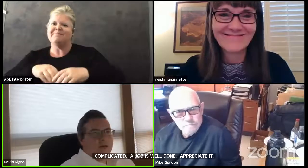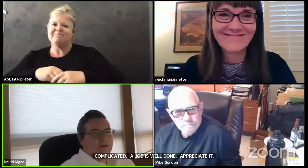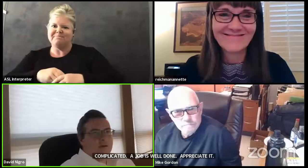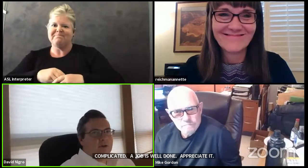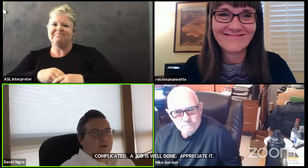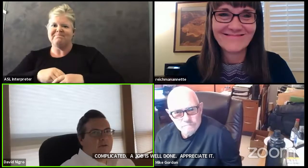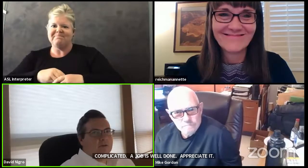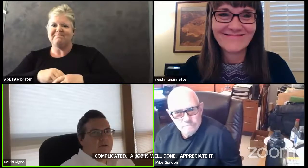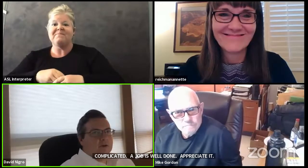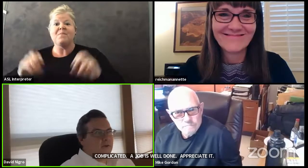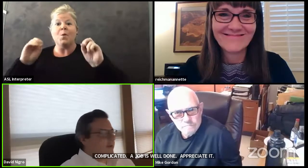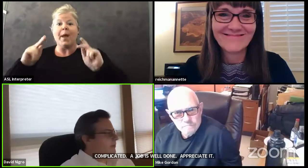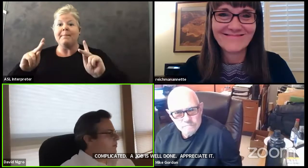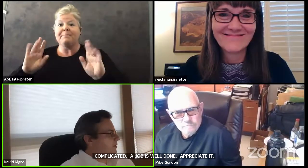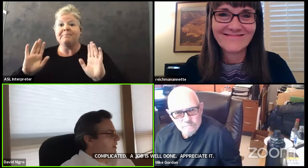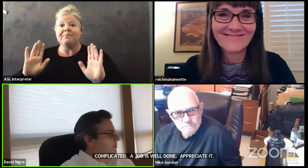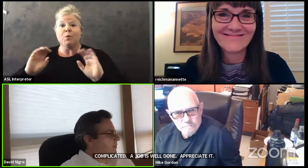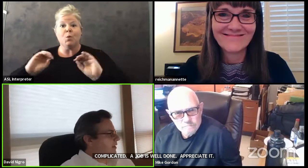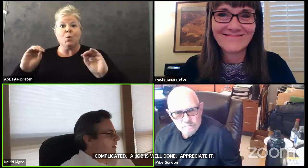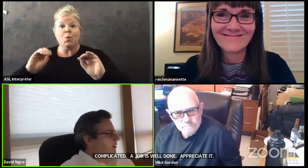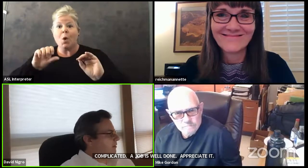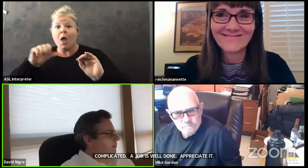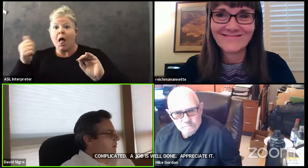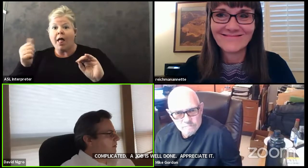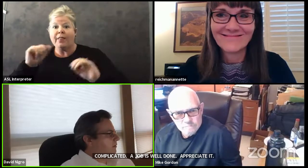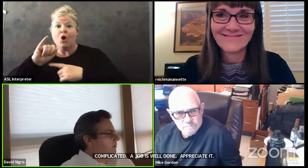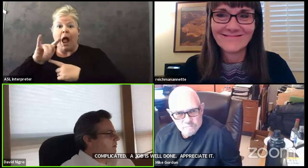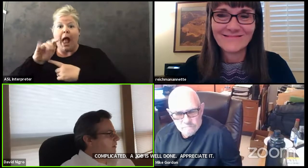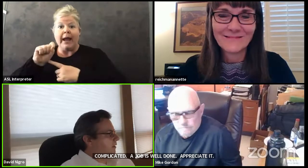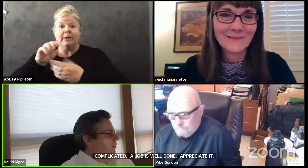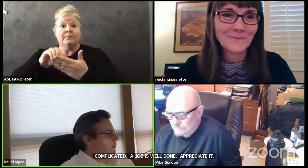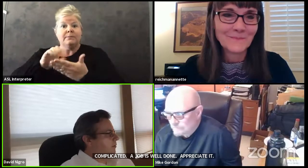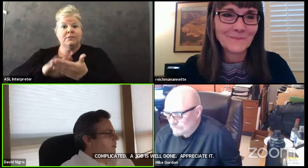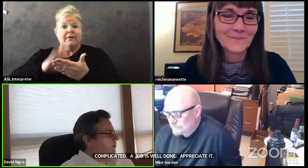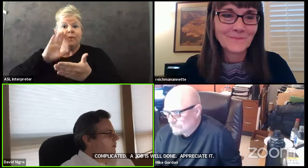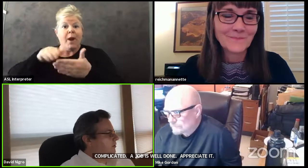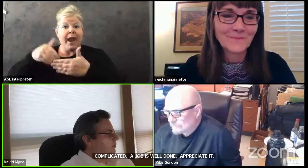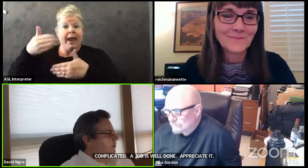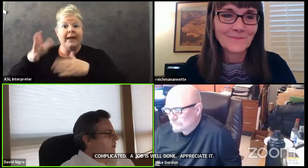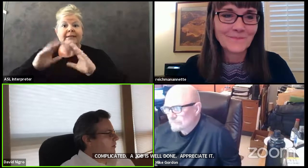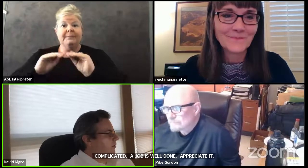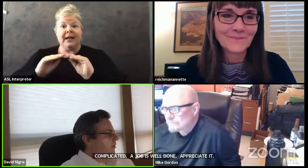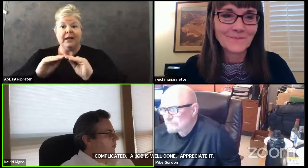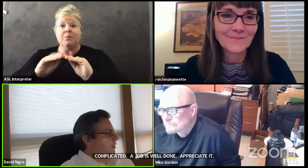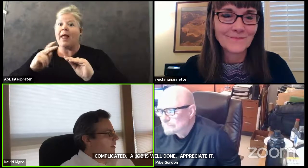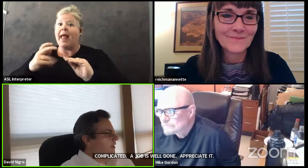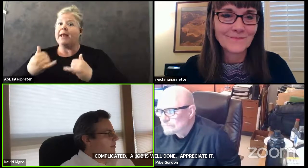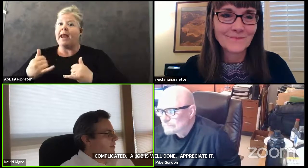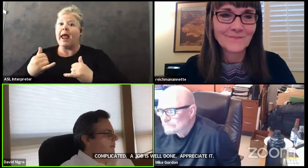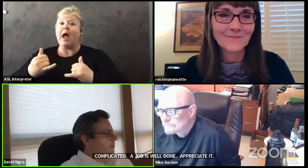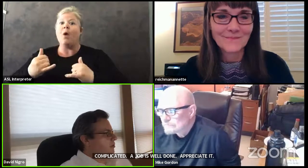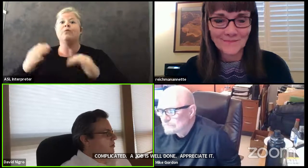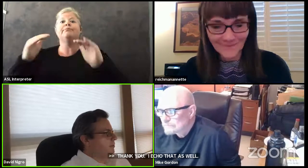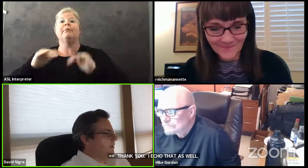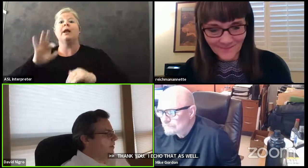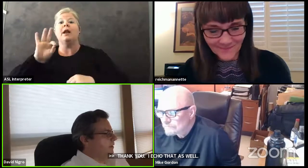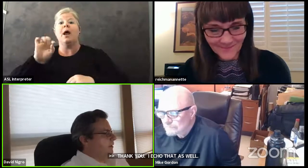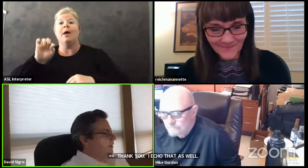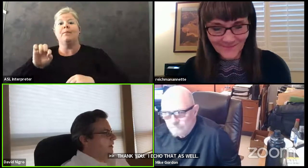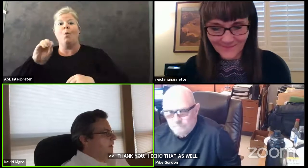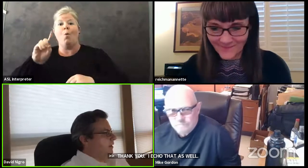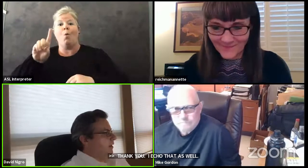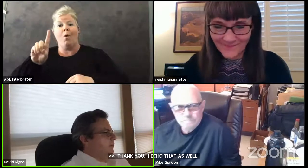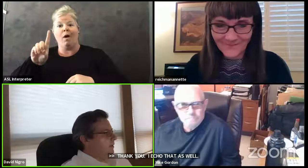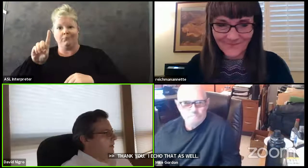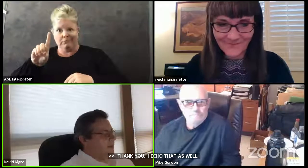okay if there are no no other items for next meeting uh we will move to 9.01 action item adjournment